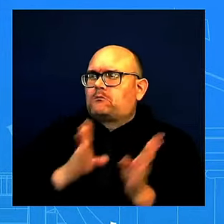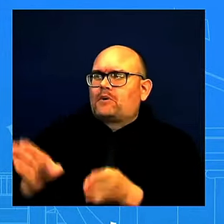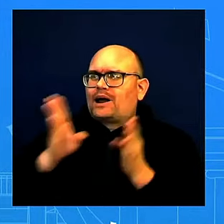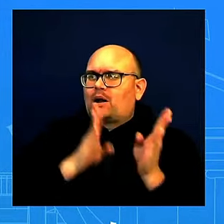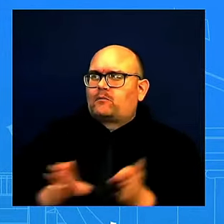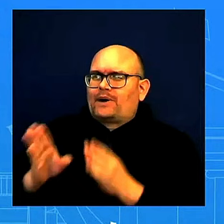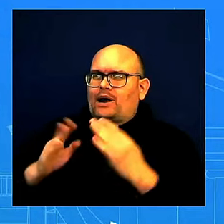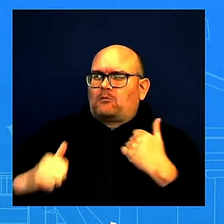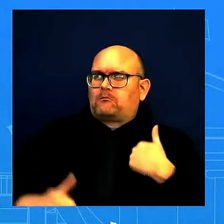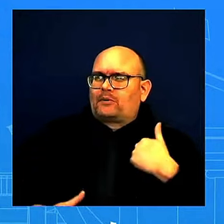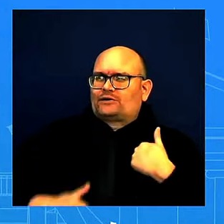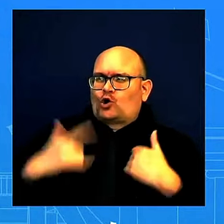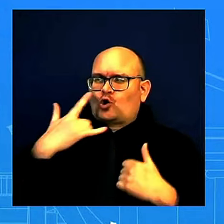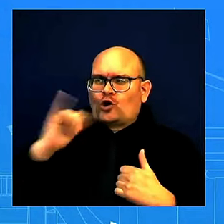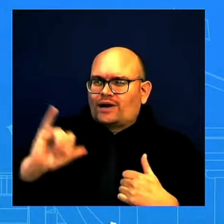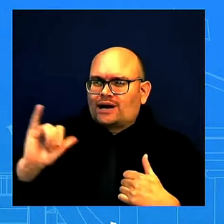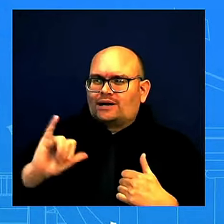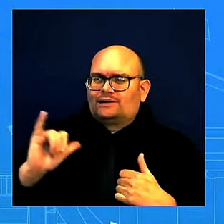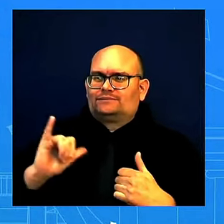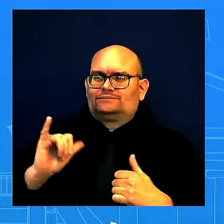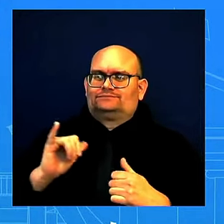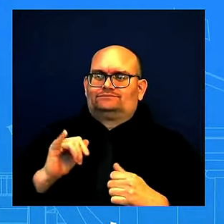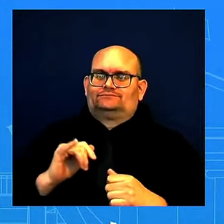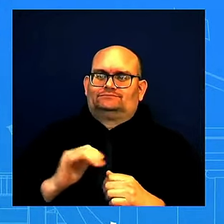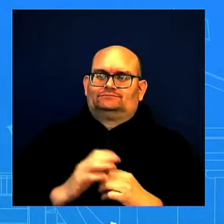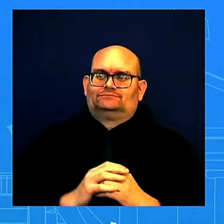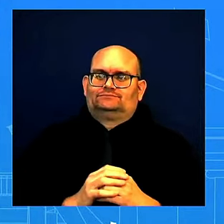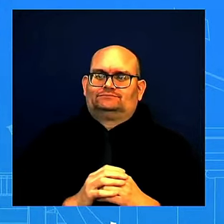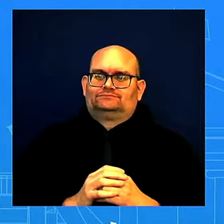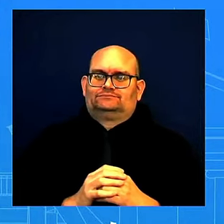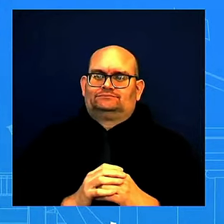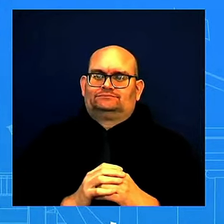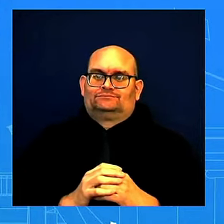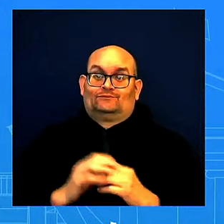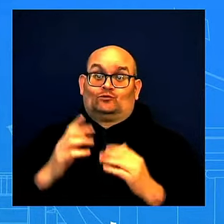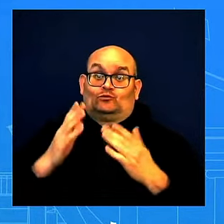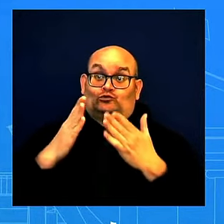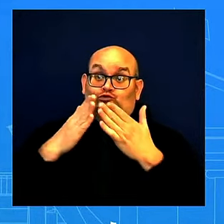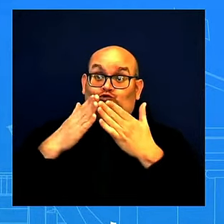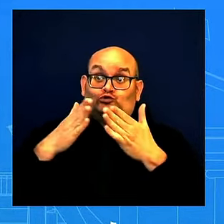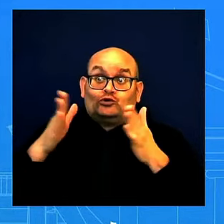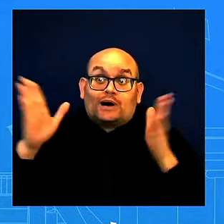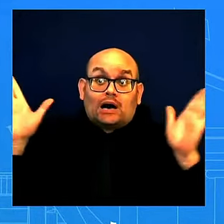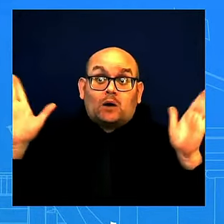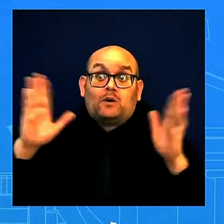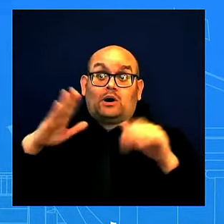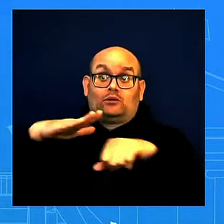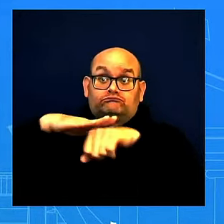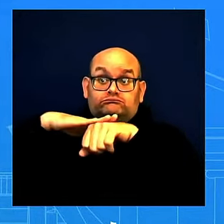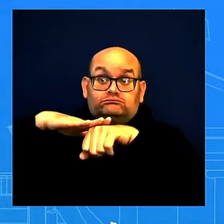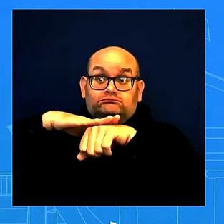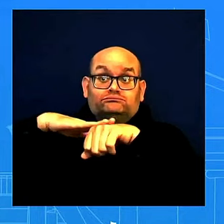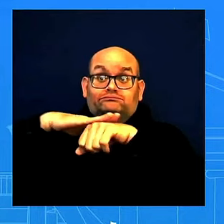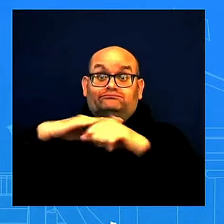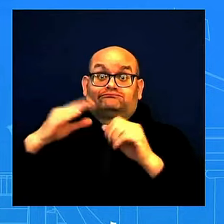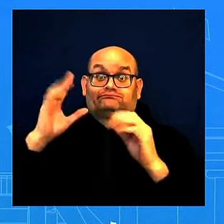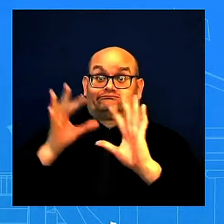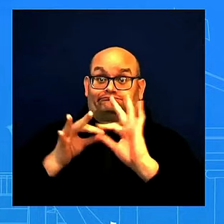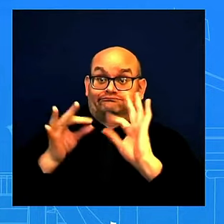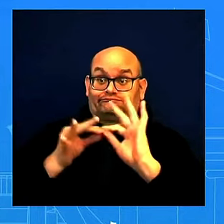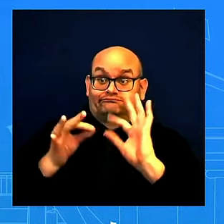refer you to. But we are, generally speaking, as you know, we have been supportive of Ukraine as they are